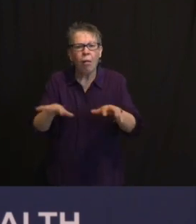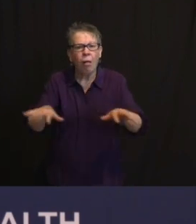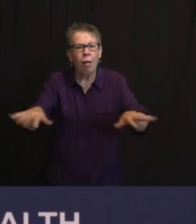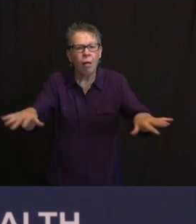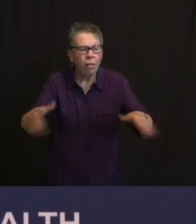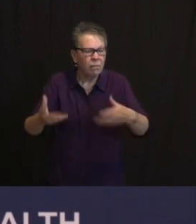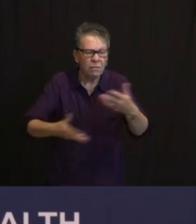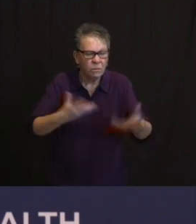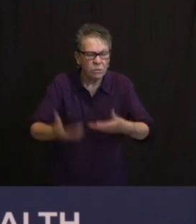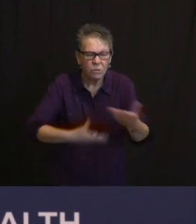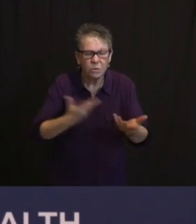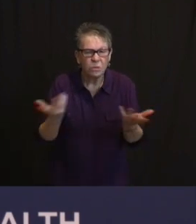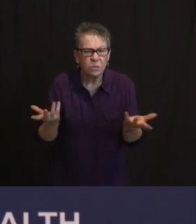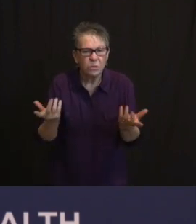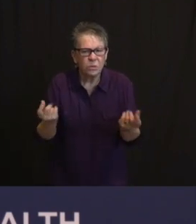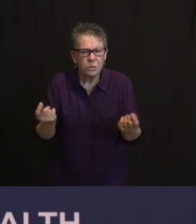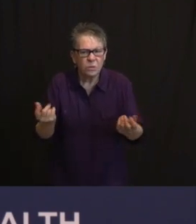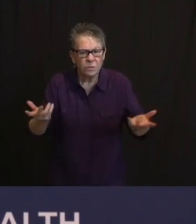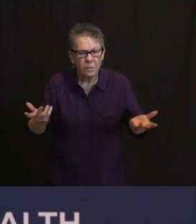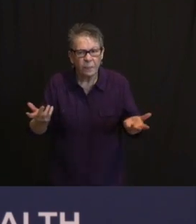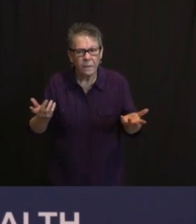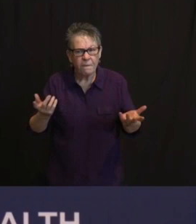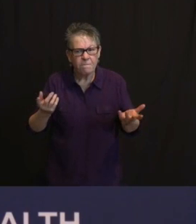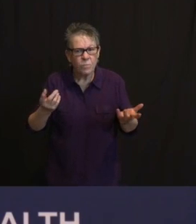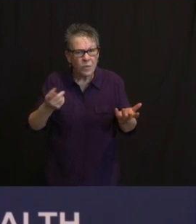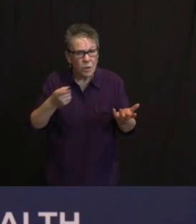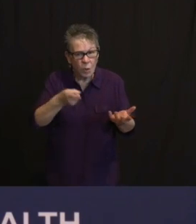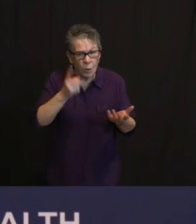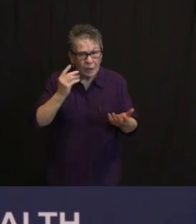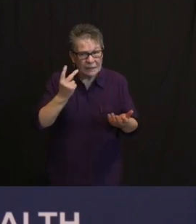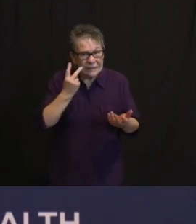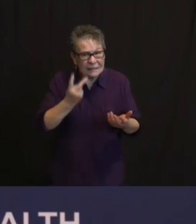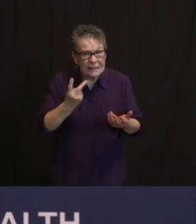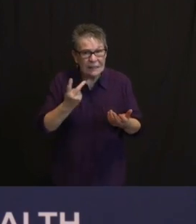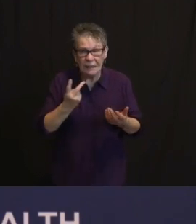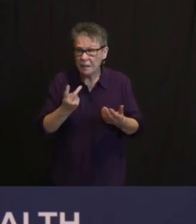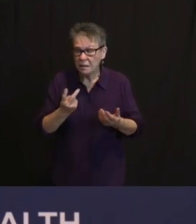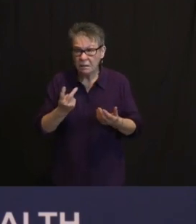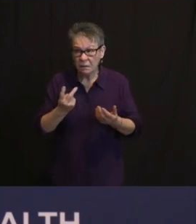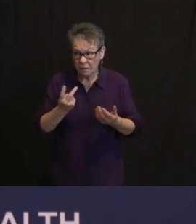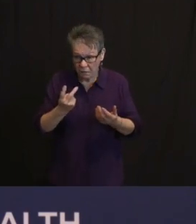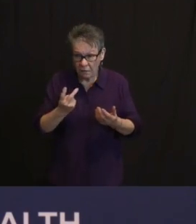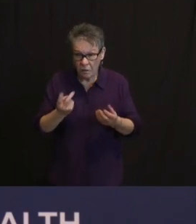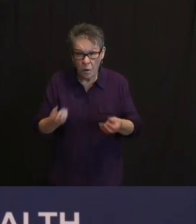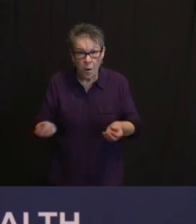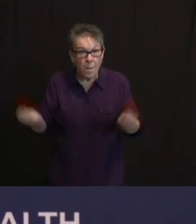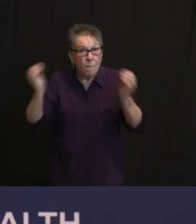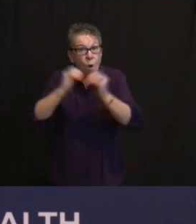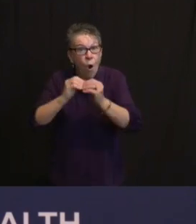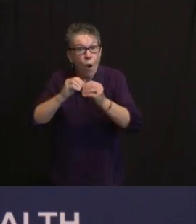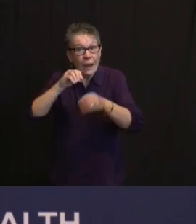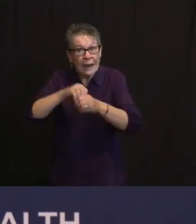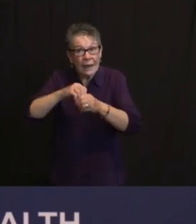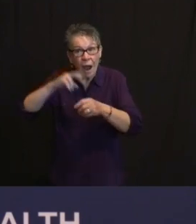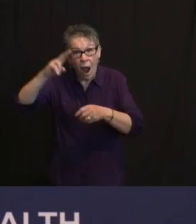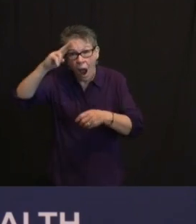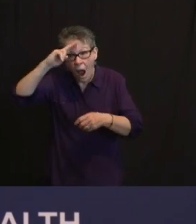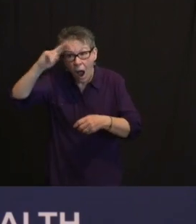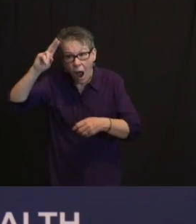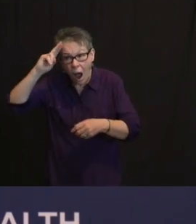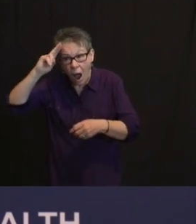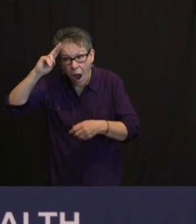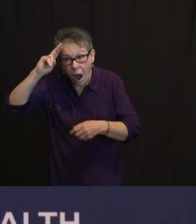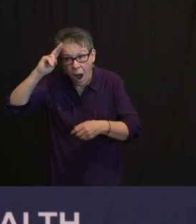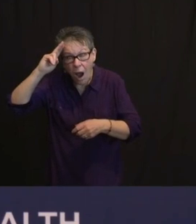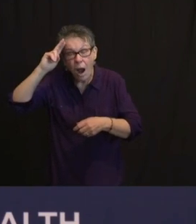COMING WEEKS EVEN THOUGH THE VACCINATION PROGRAM IS BEING RAMPED UP AND THIS WOULD OBVIOUSLY BE FROM THE VARIANTS GAINING MORE OF